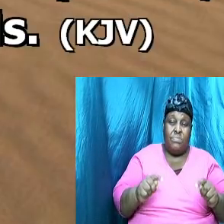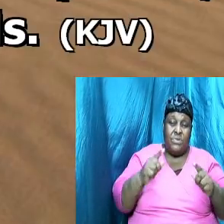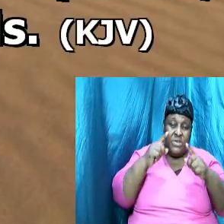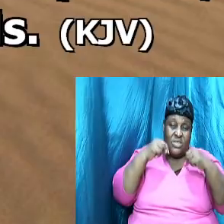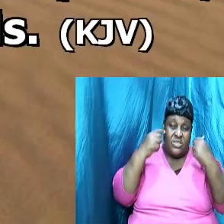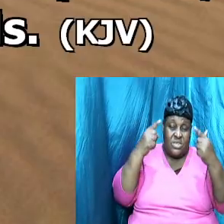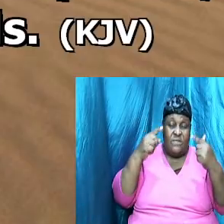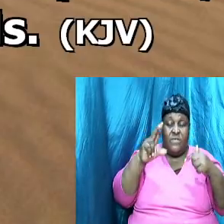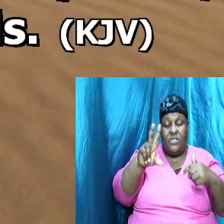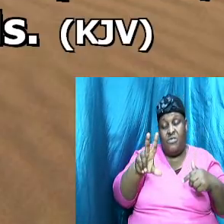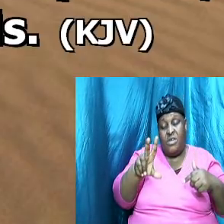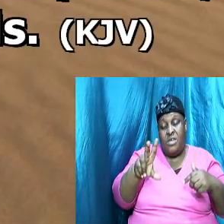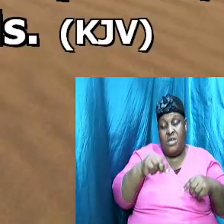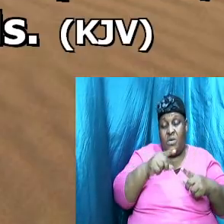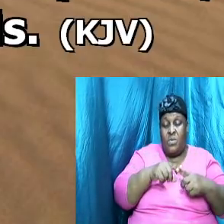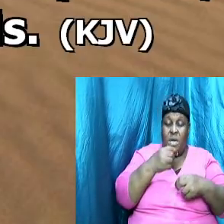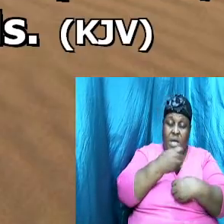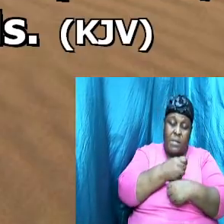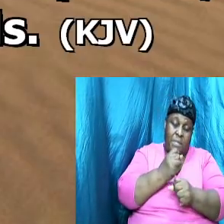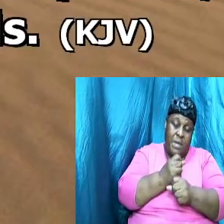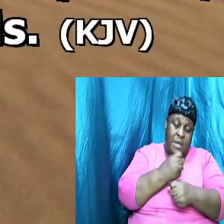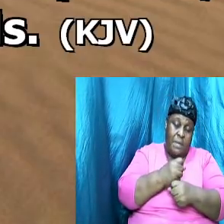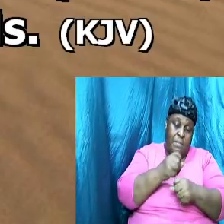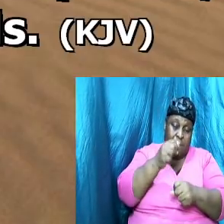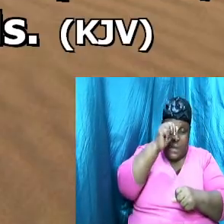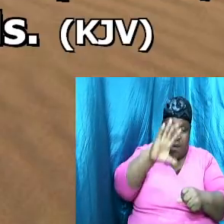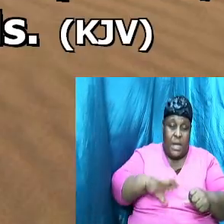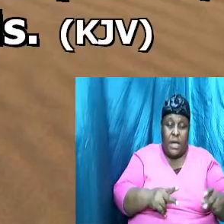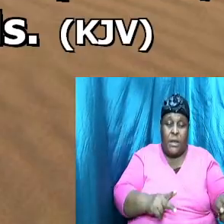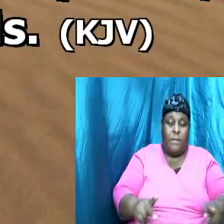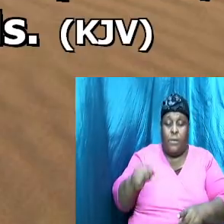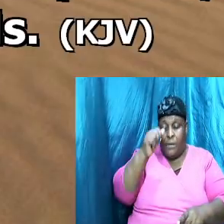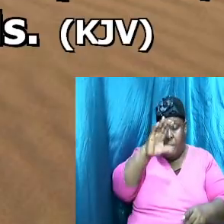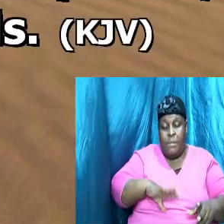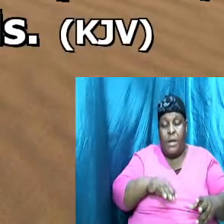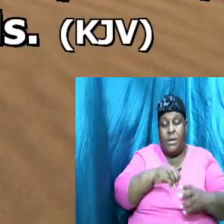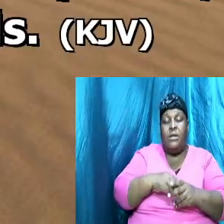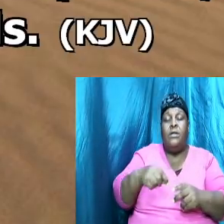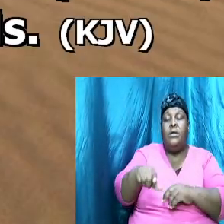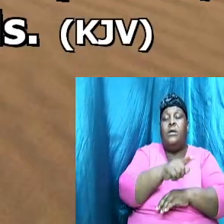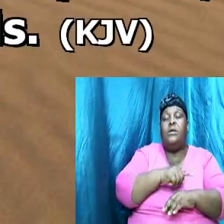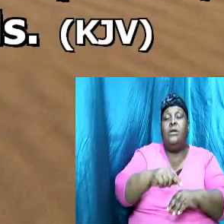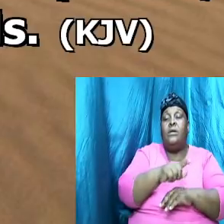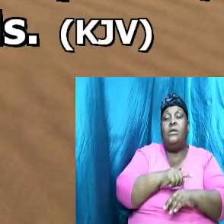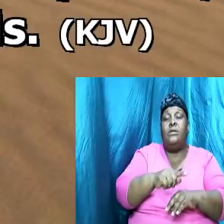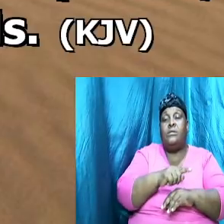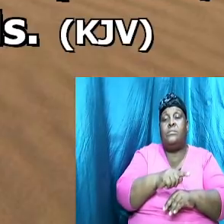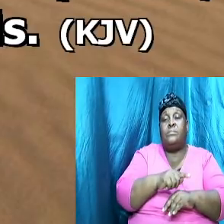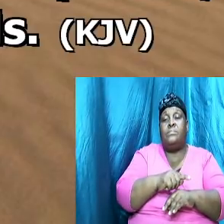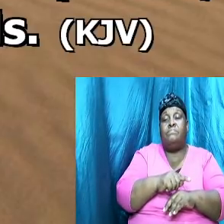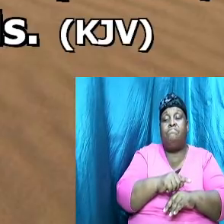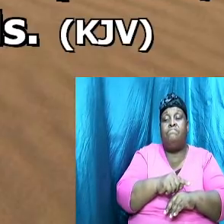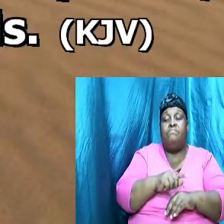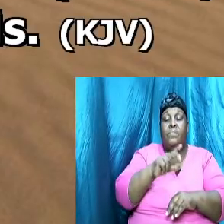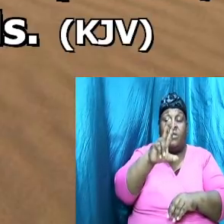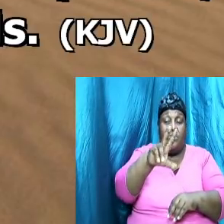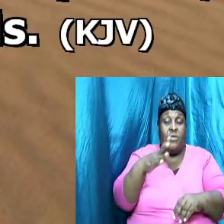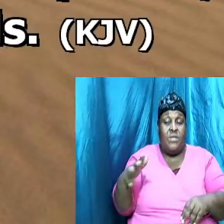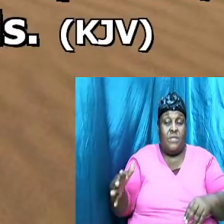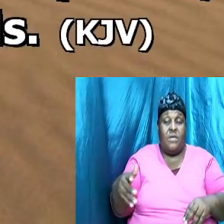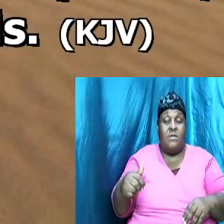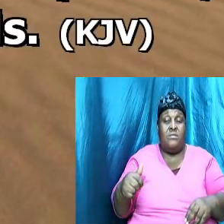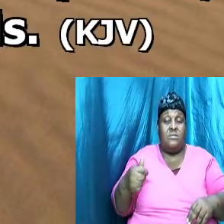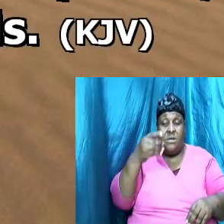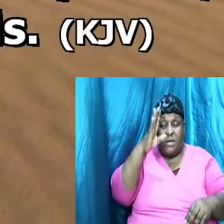when he made man and he put him in the garden and all of these things God was trying to achieve three things when he came to